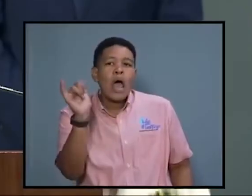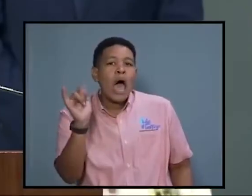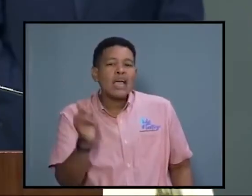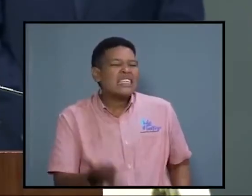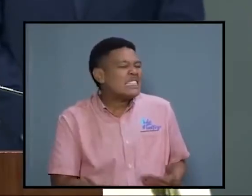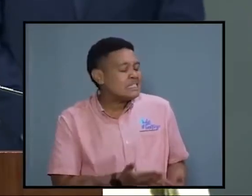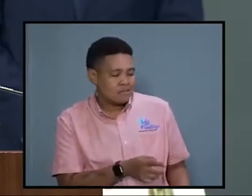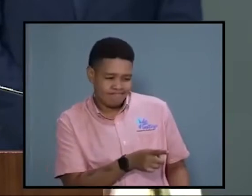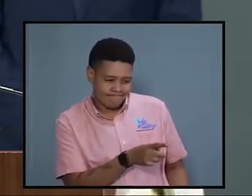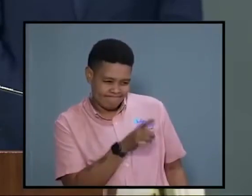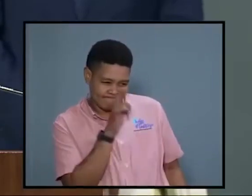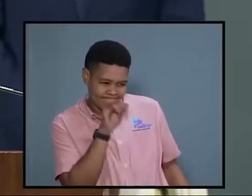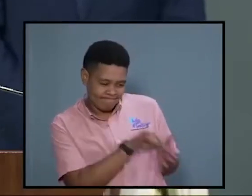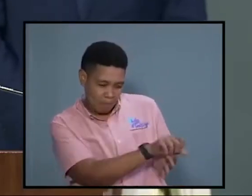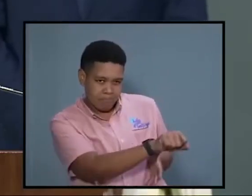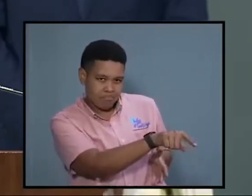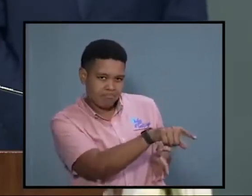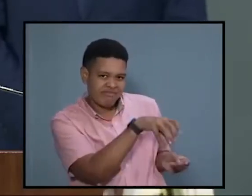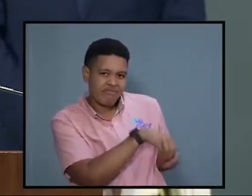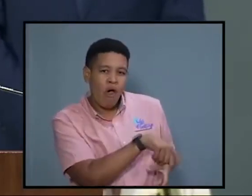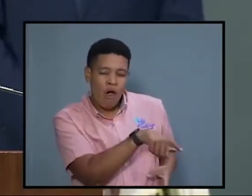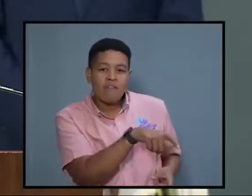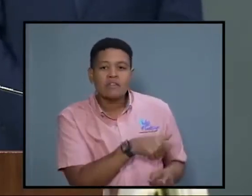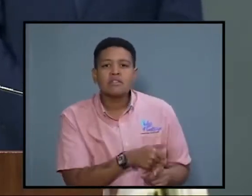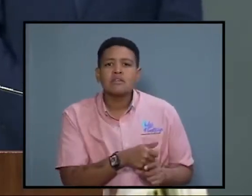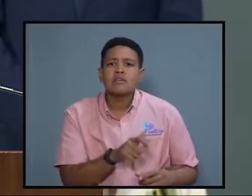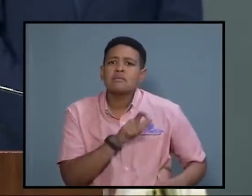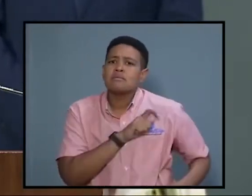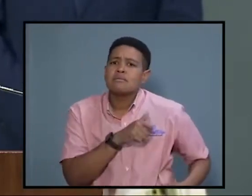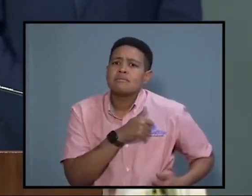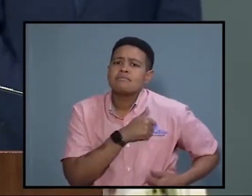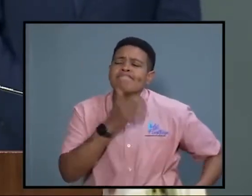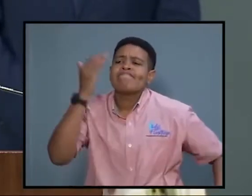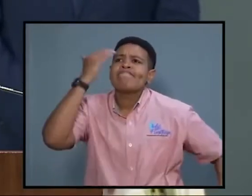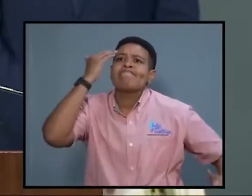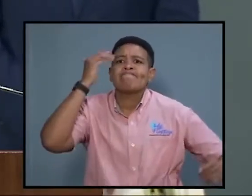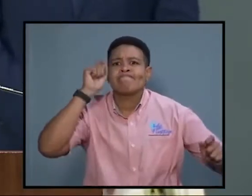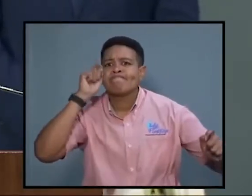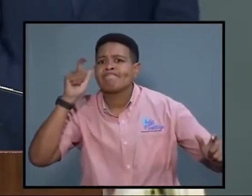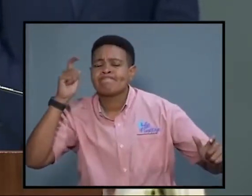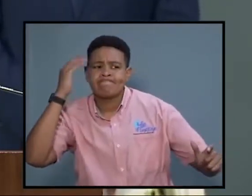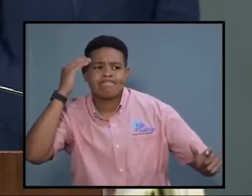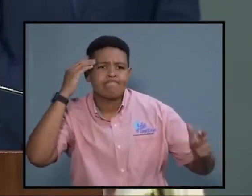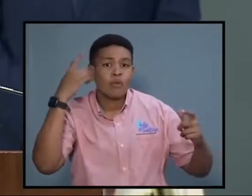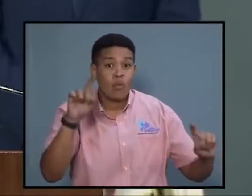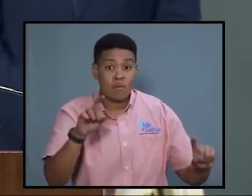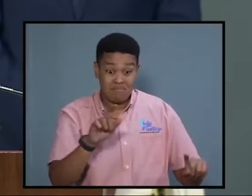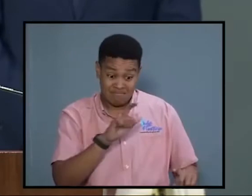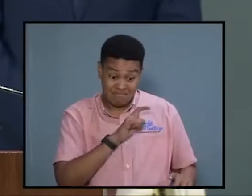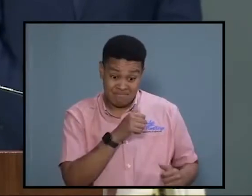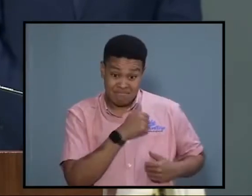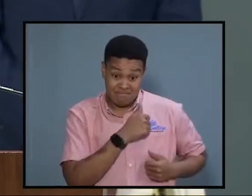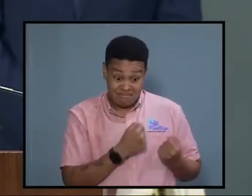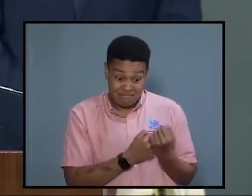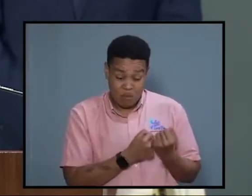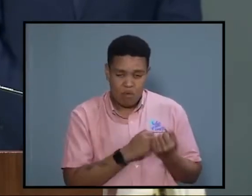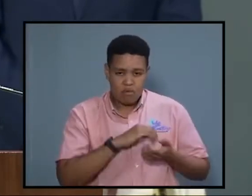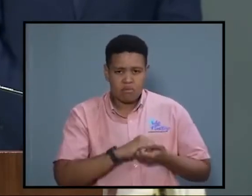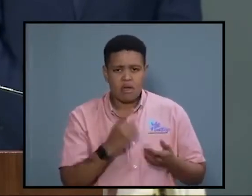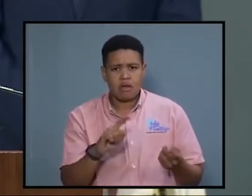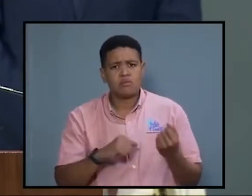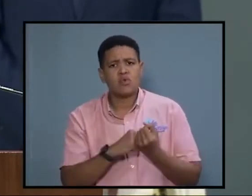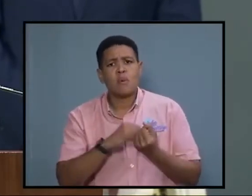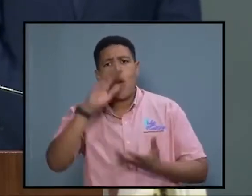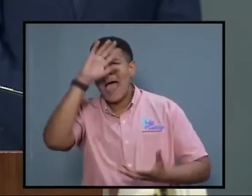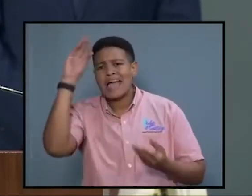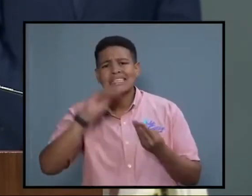The officers of the JDF and the JCF are alert. The JCF, supported by the JDF, with the support of the entire